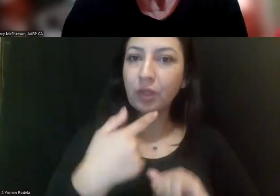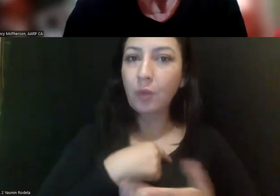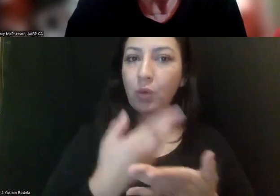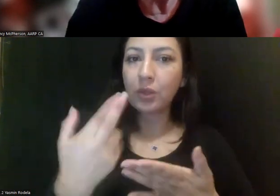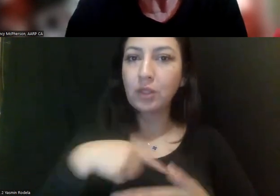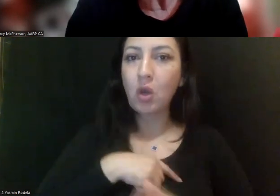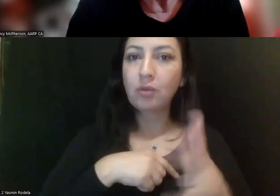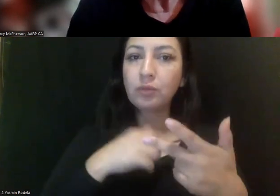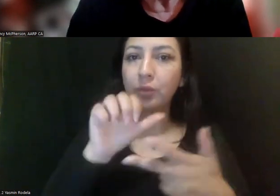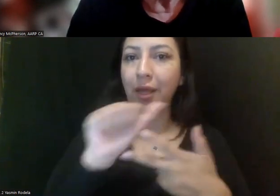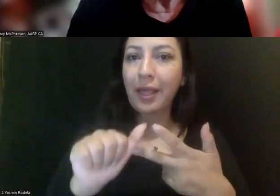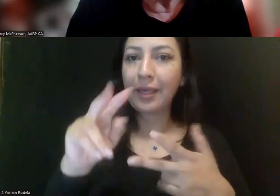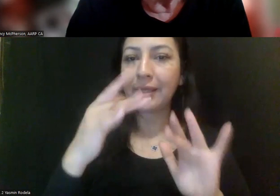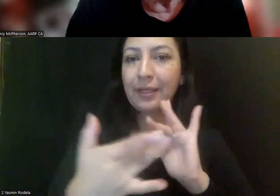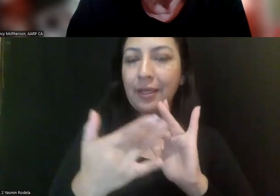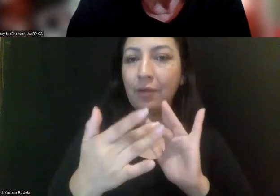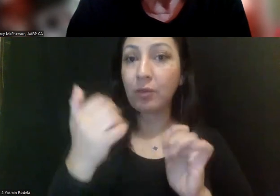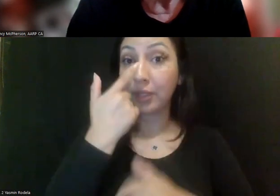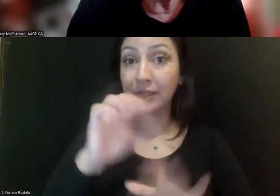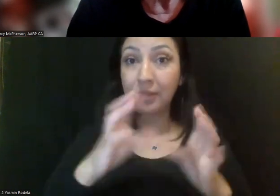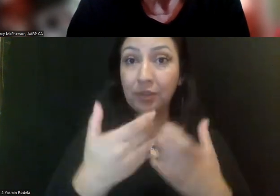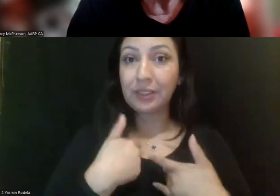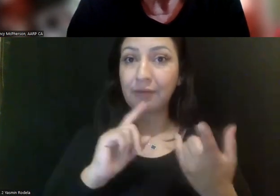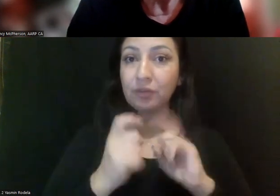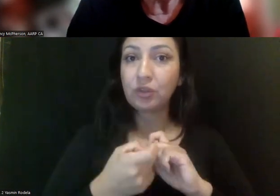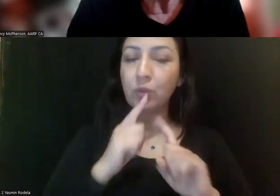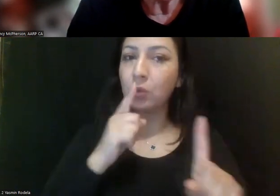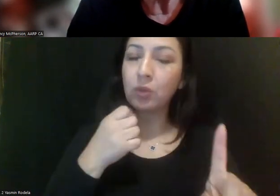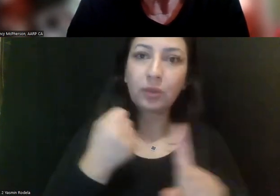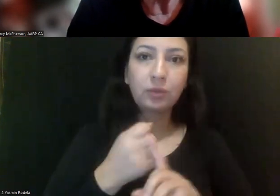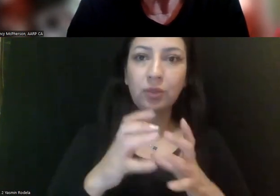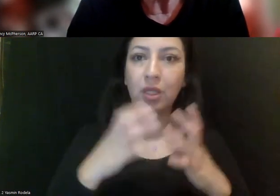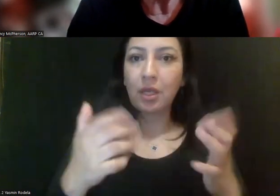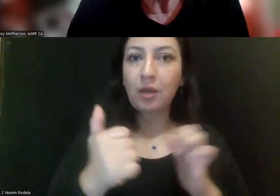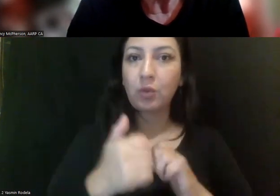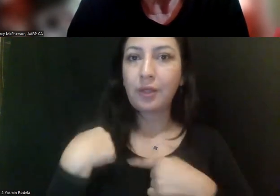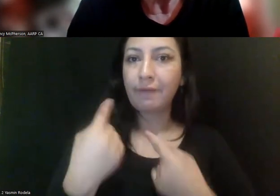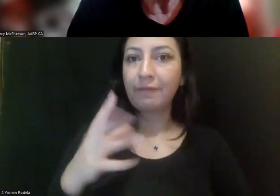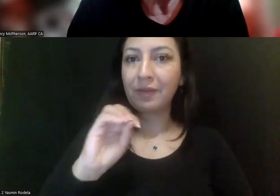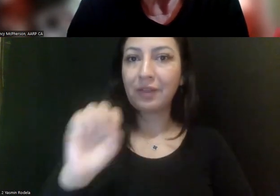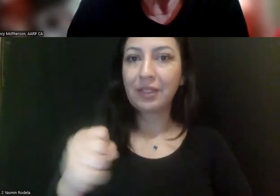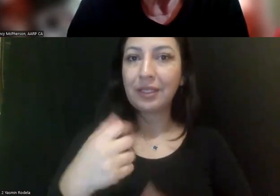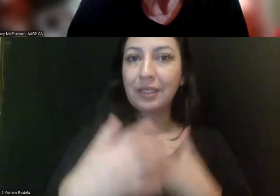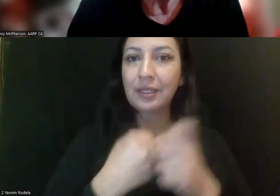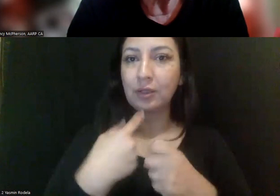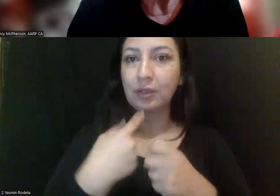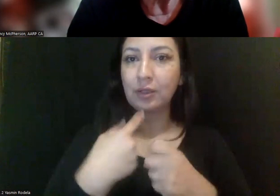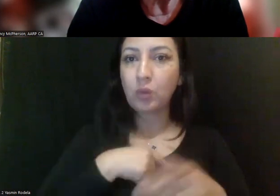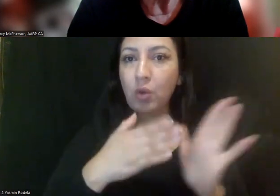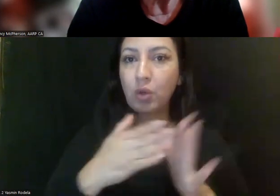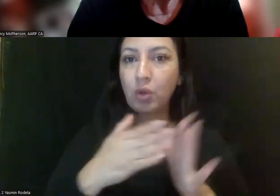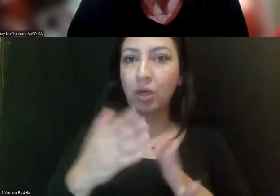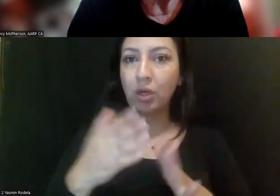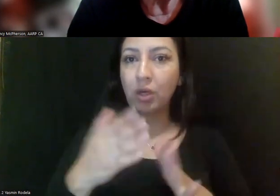AAA network. Because the population has changed dramatically over the 50 years since we first organized our AAA network.